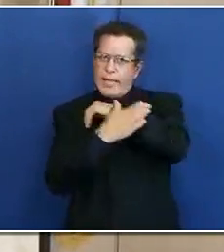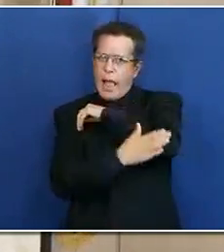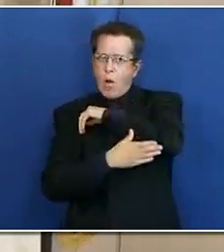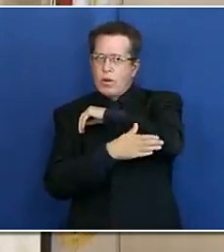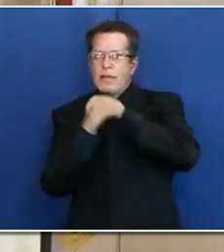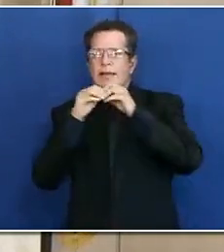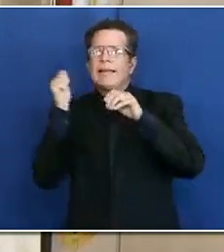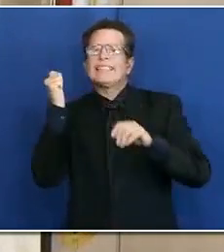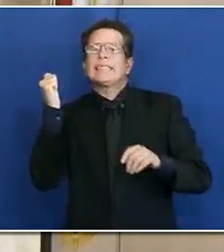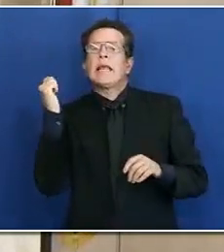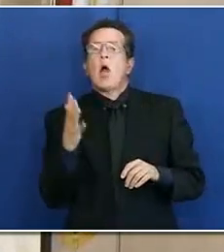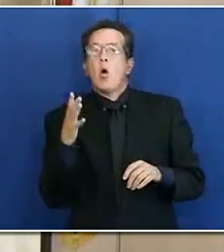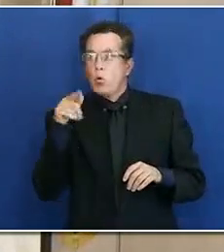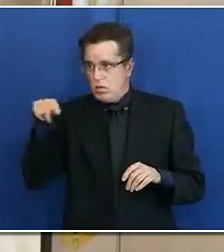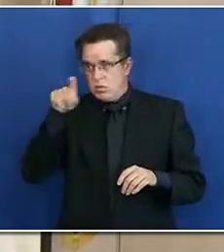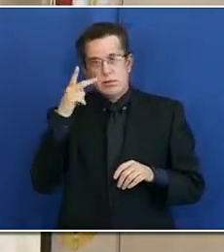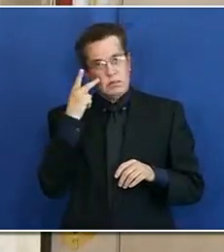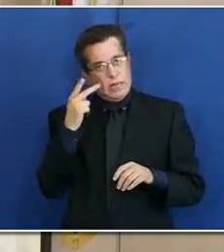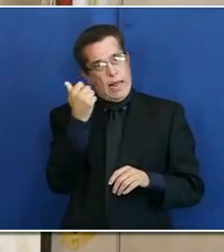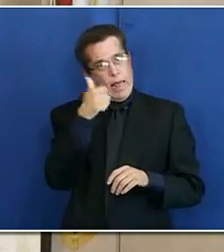that there have not been any so far?